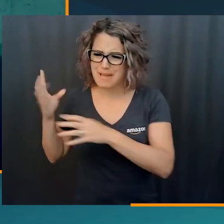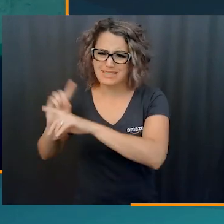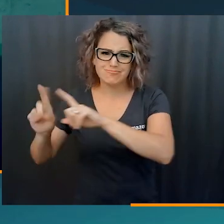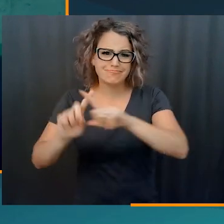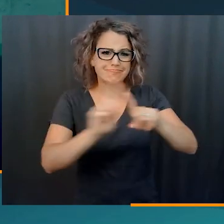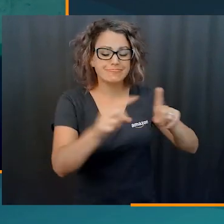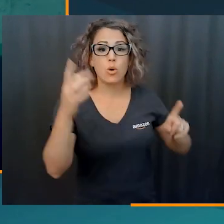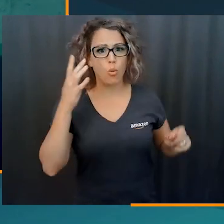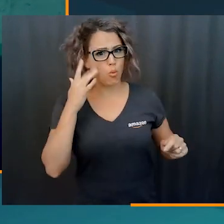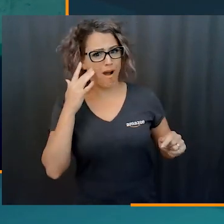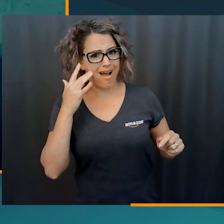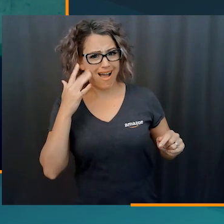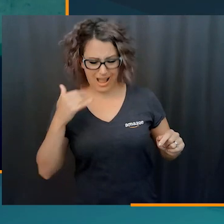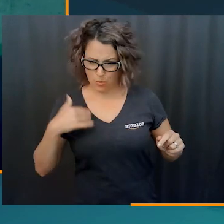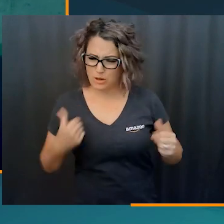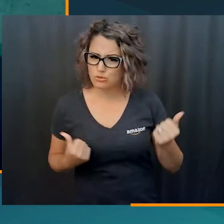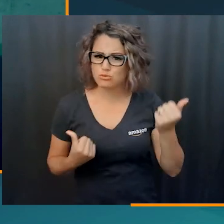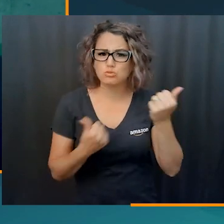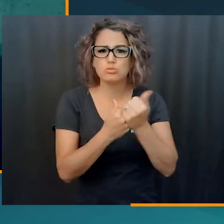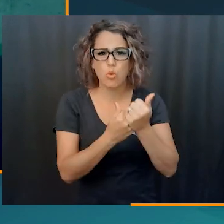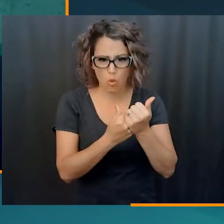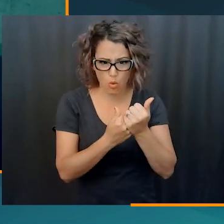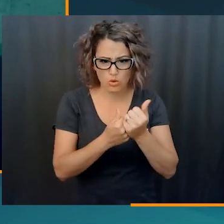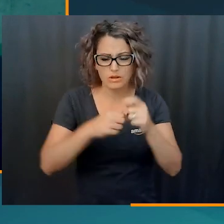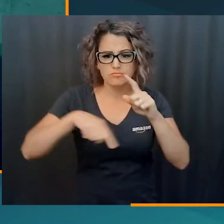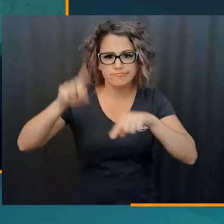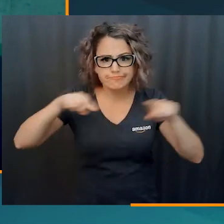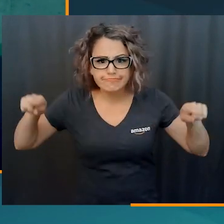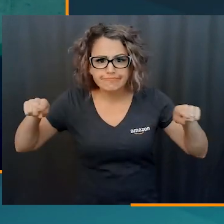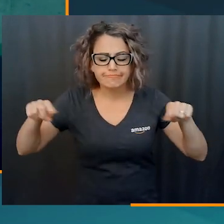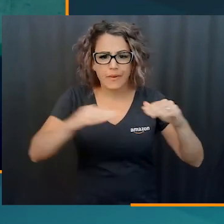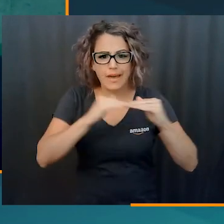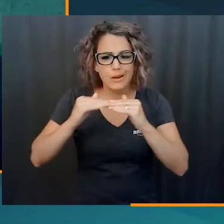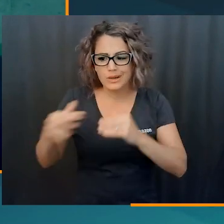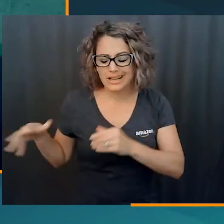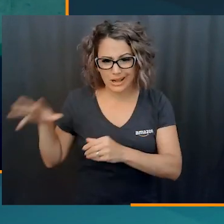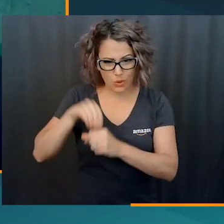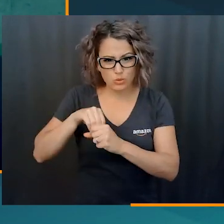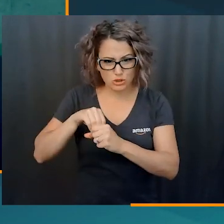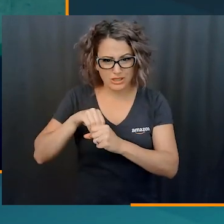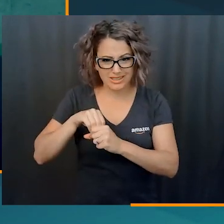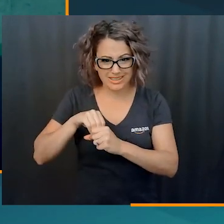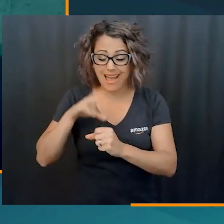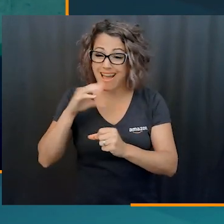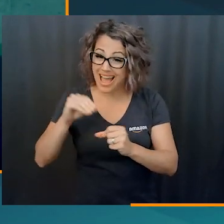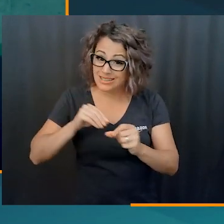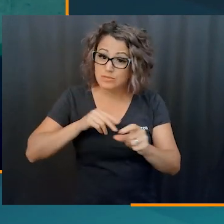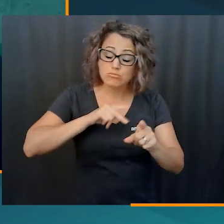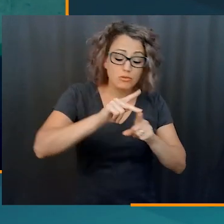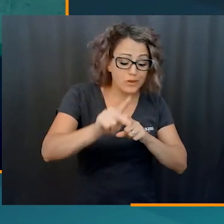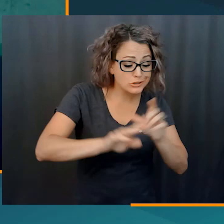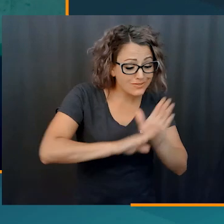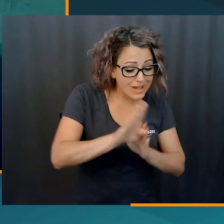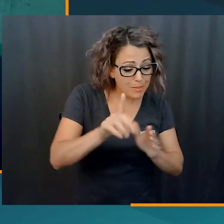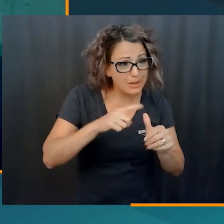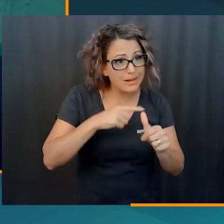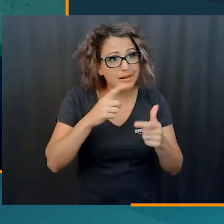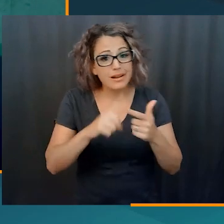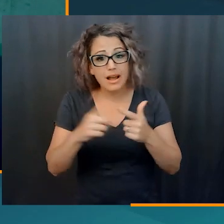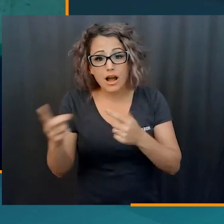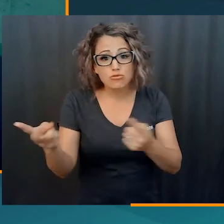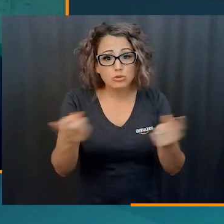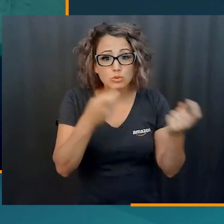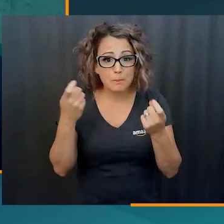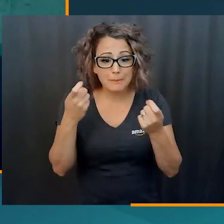And our mission is to champion inclusion, diversity, and equity, and to create a support system for our Amazon employees. We also focus on